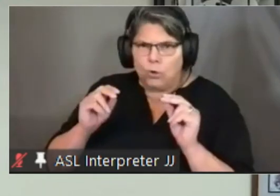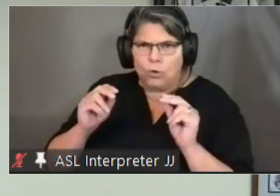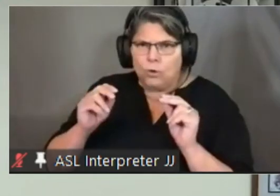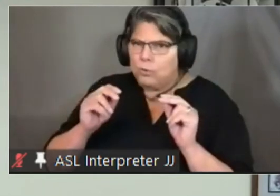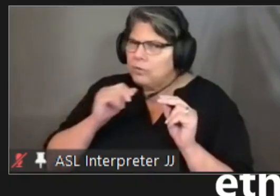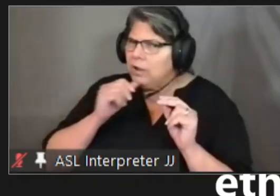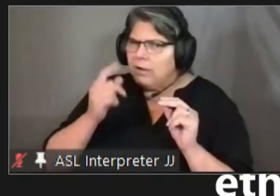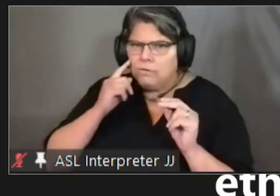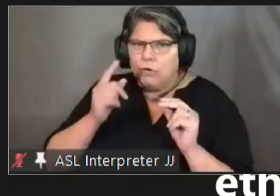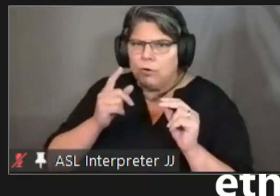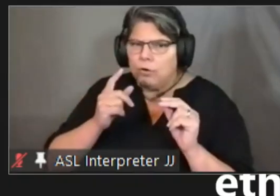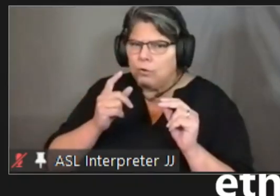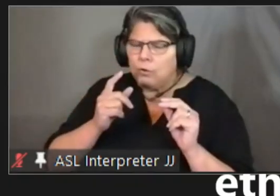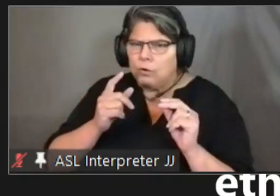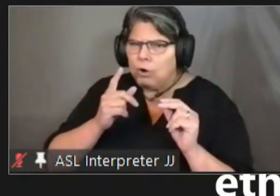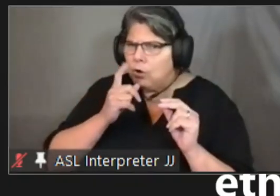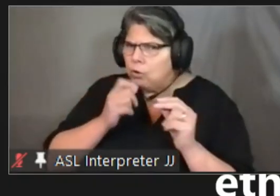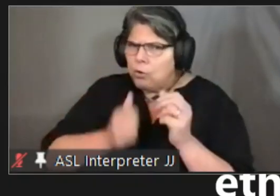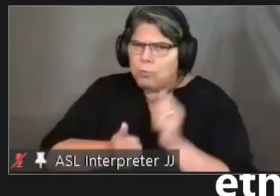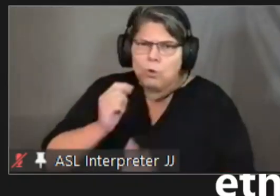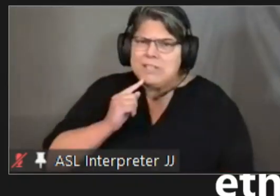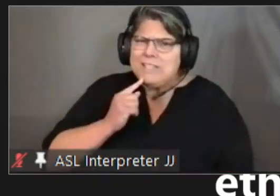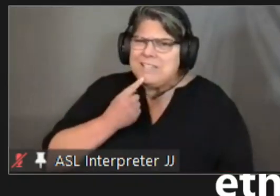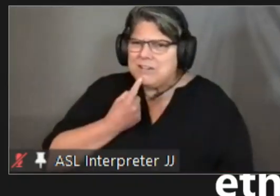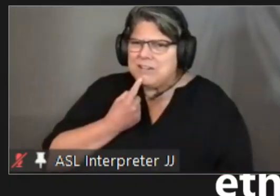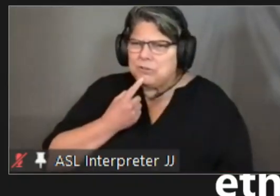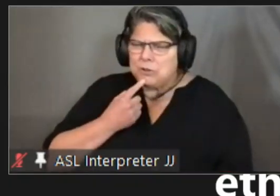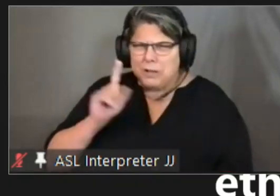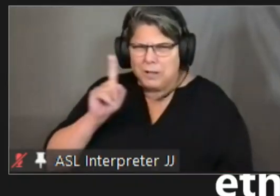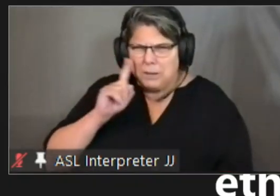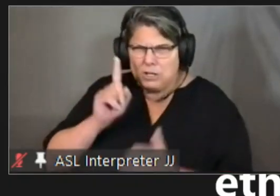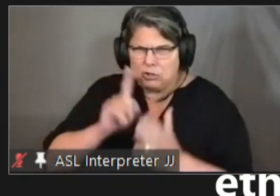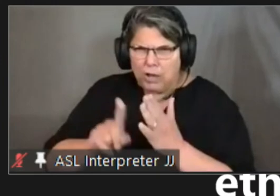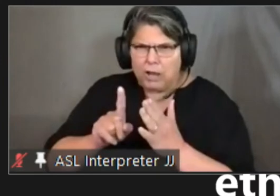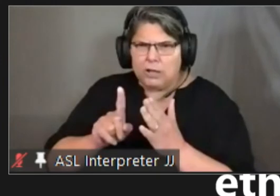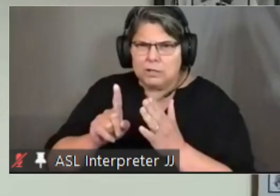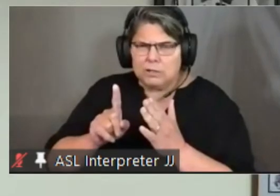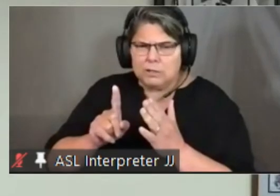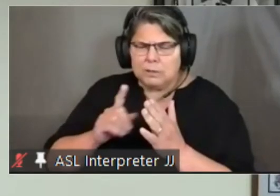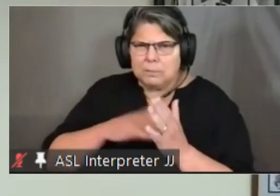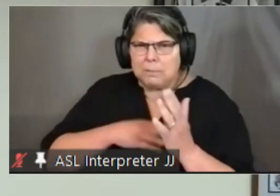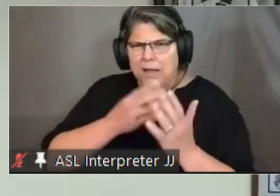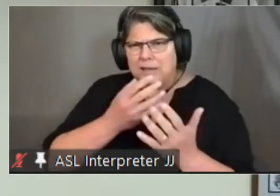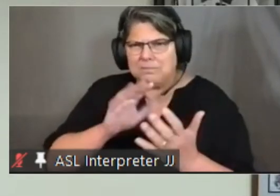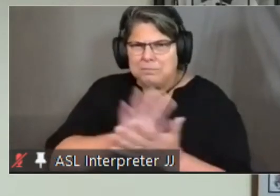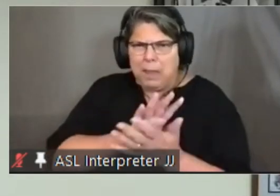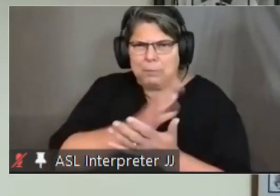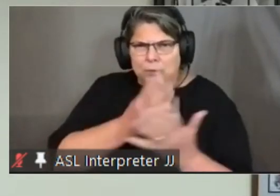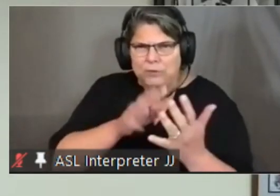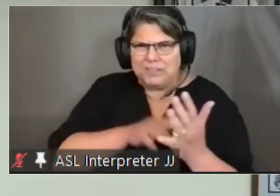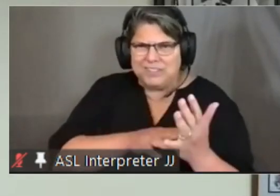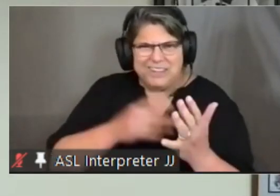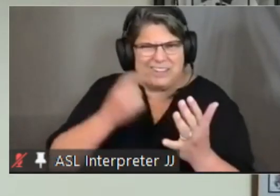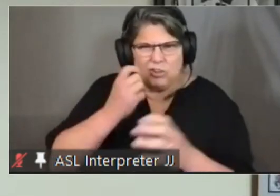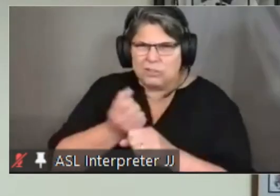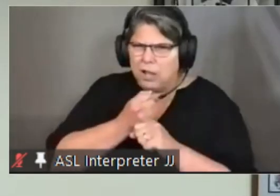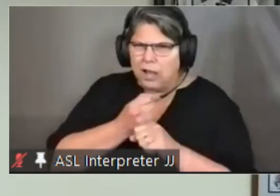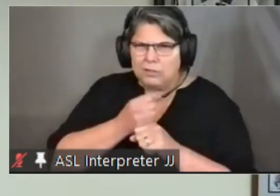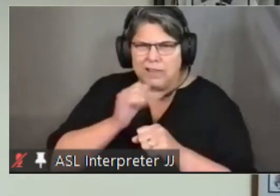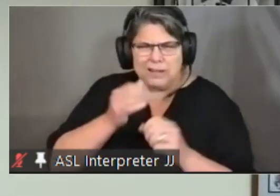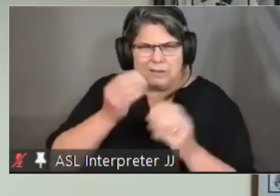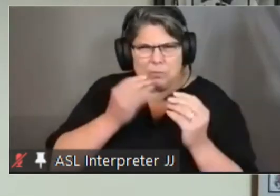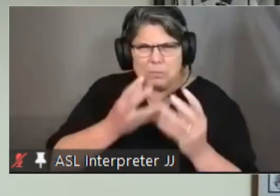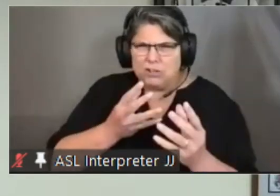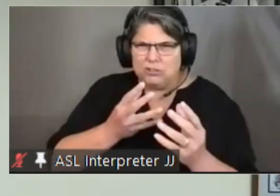most serious consequences let me just take a look at my spreadsheet here we've just gotten that today or yesterday